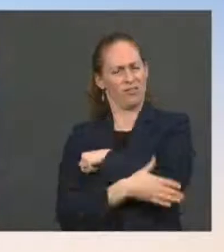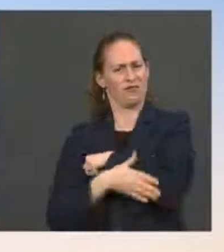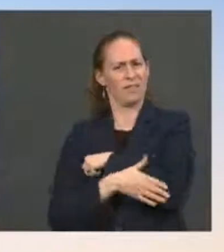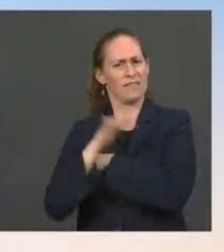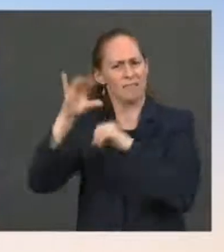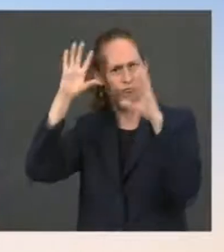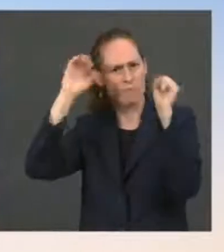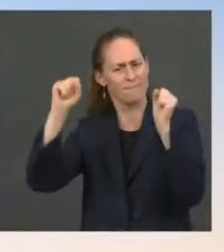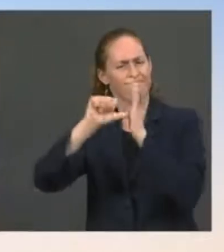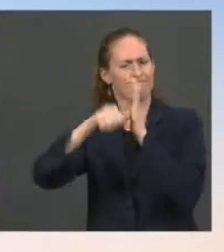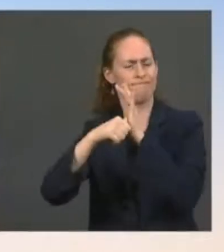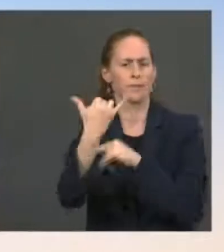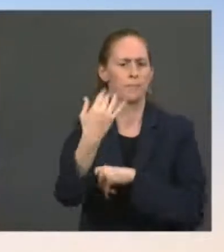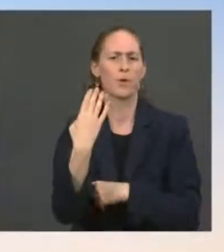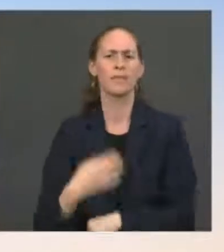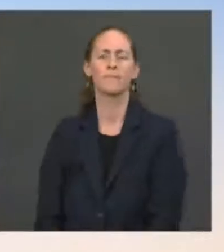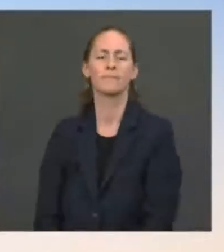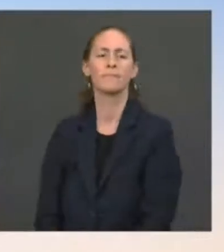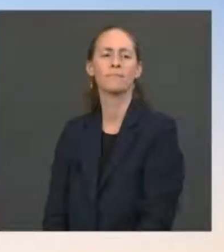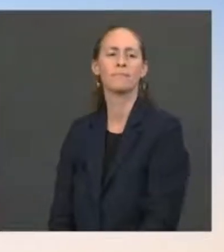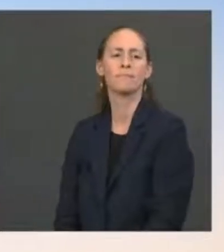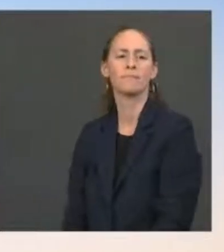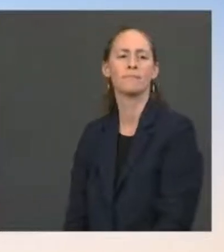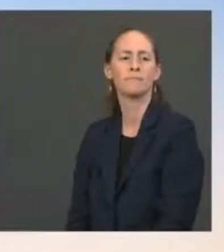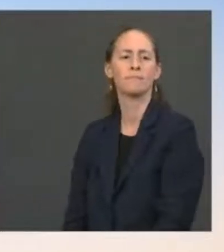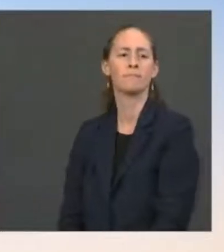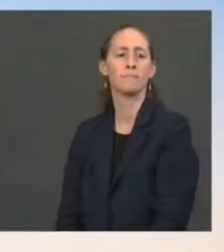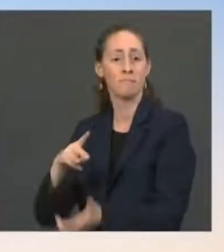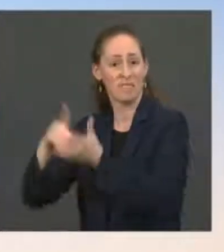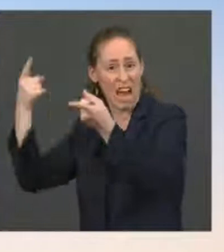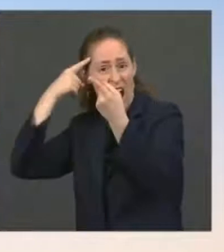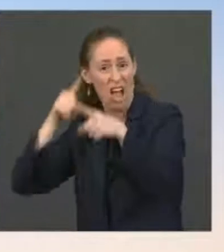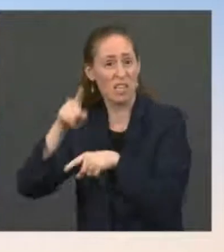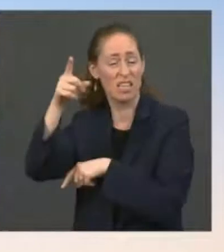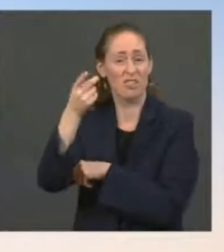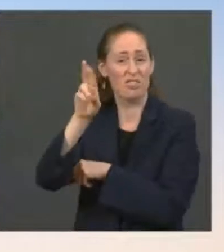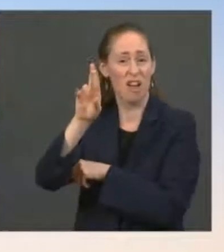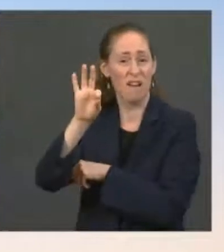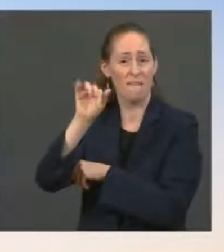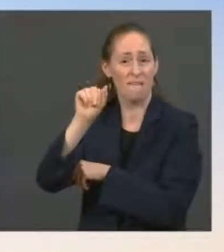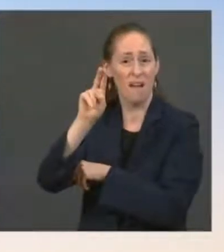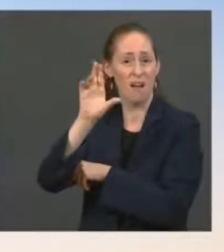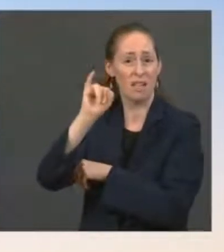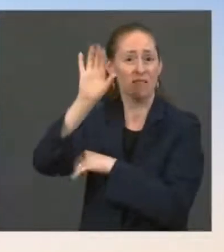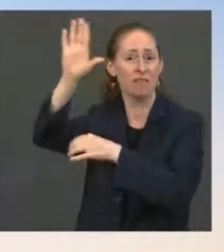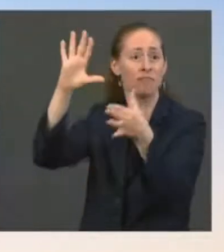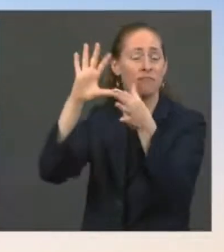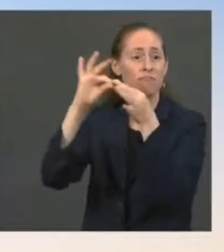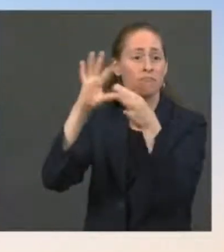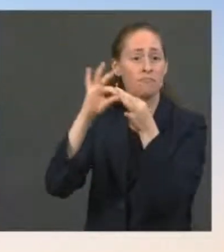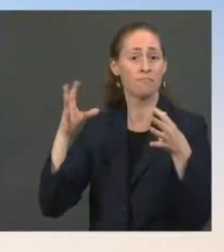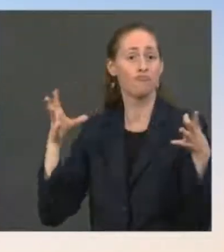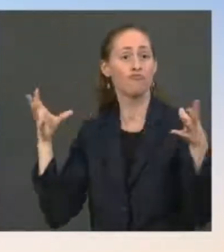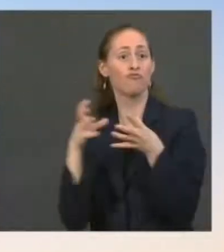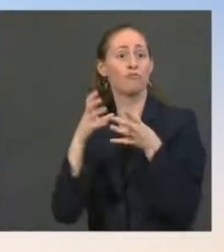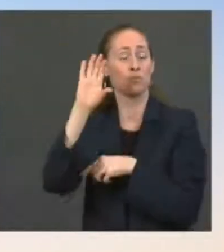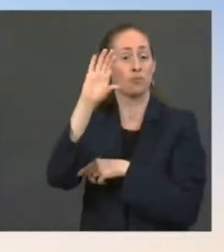Thank you, Jen. First, does the President agree with Dr. Fauci that it's too soon to tell if people are going to be able to gather for Christmas? Well, the President